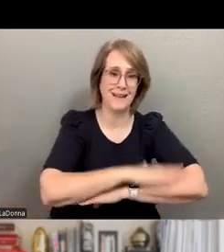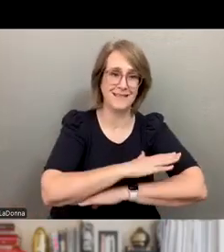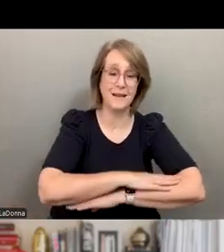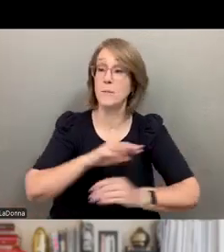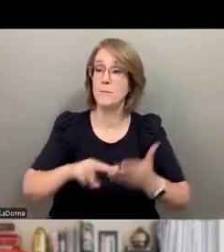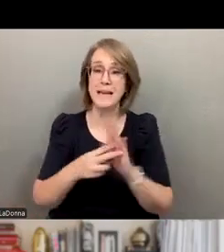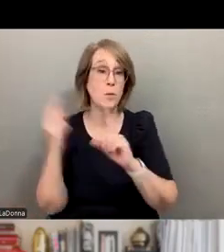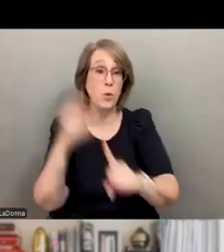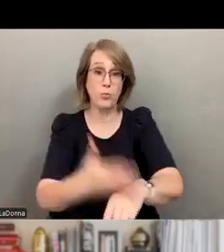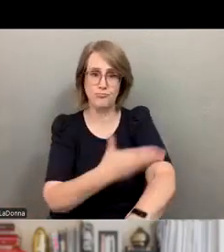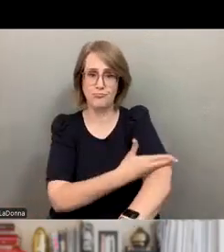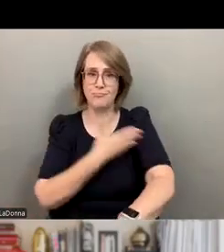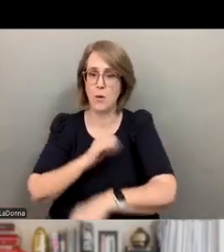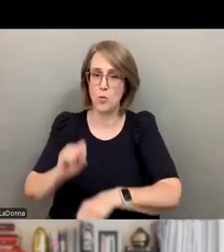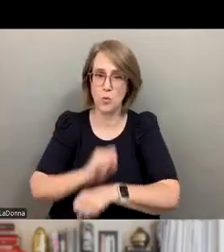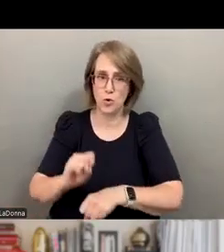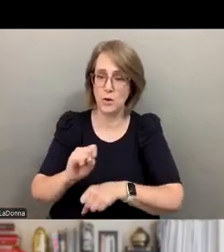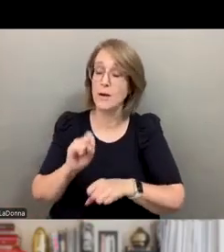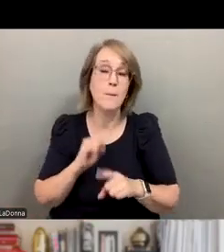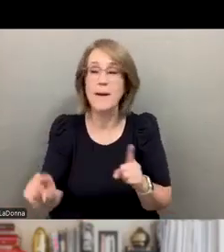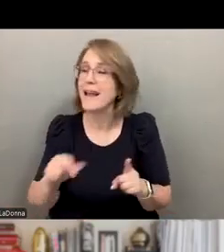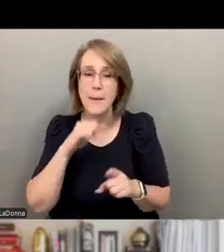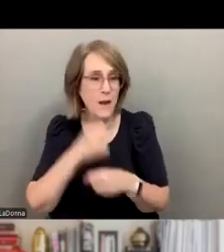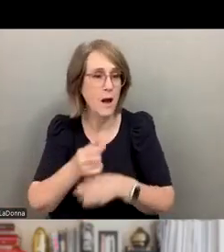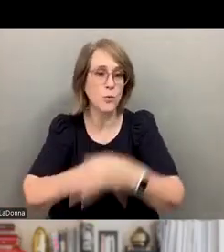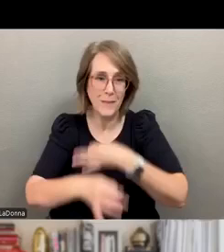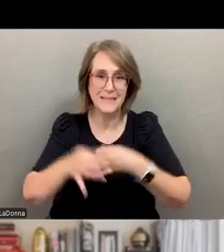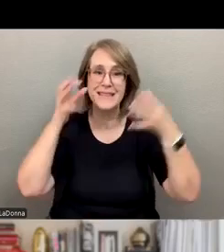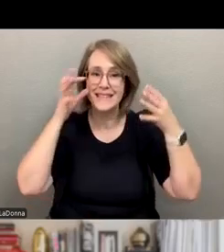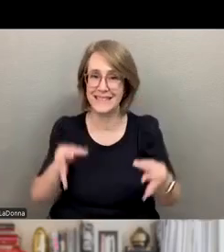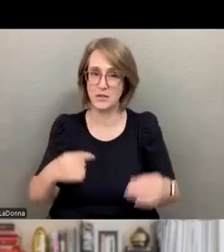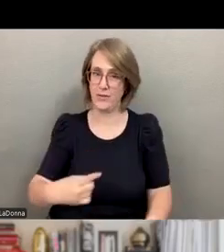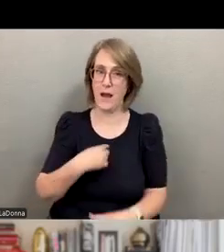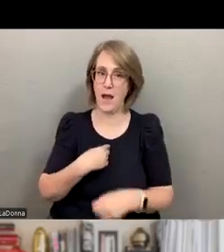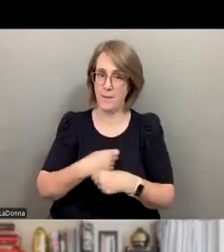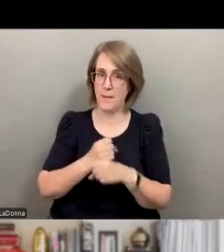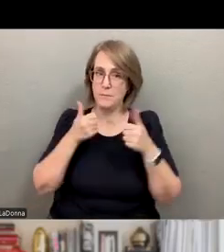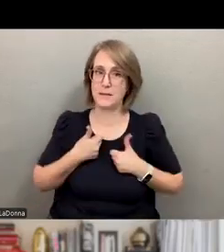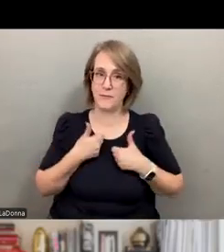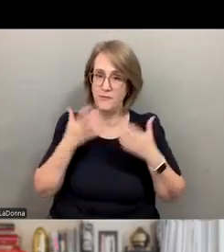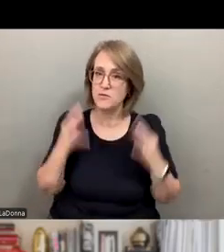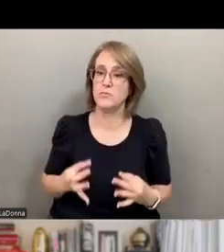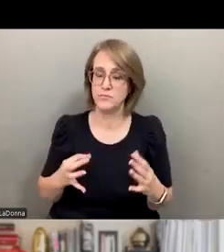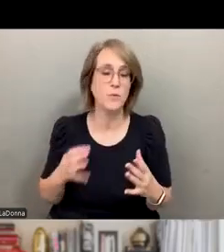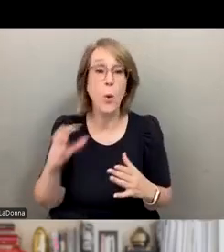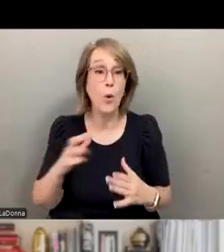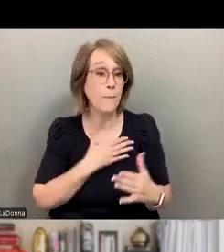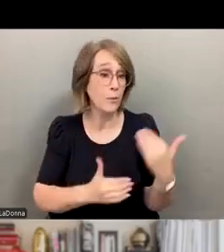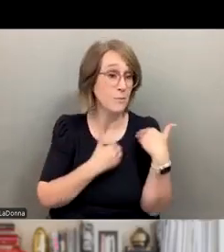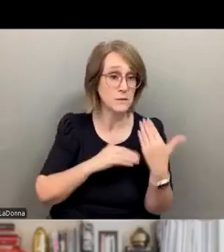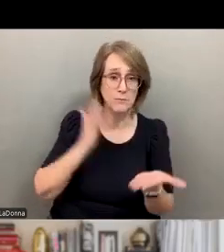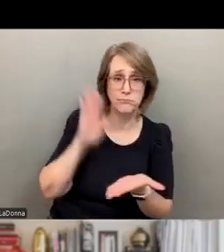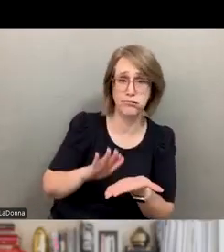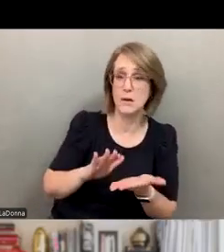better based on their clinical workflows, but they're not making decisions for them, nor are they kind of taking away their responsibility for